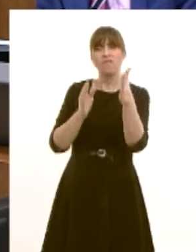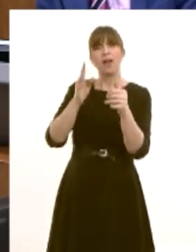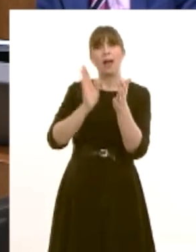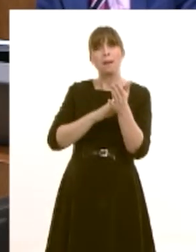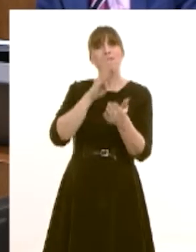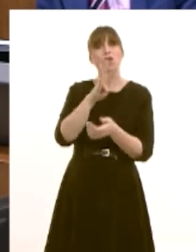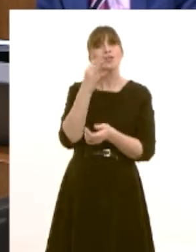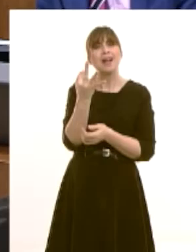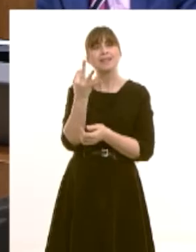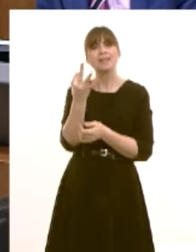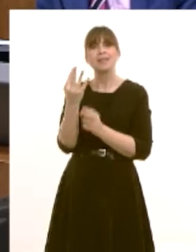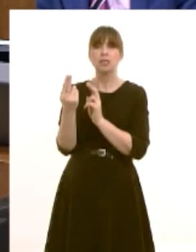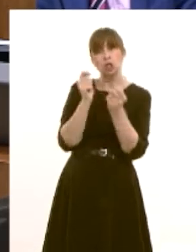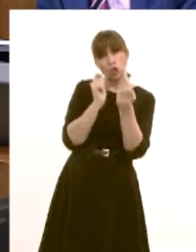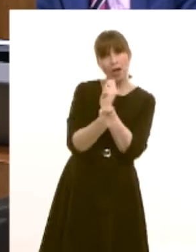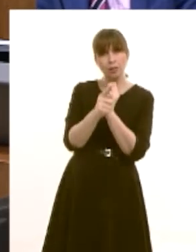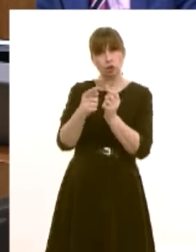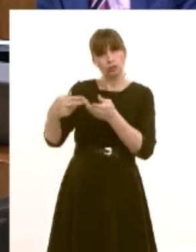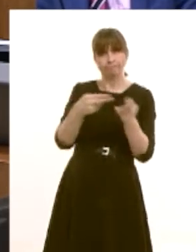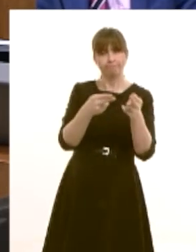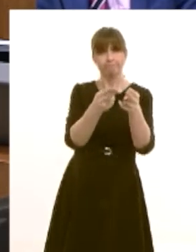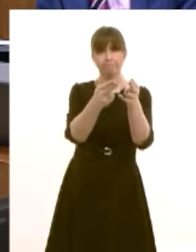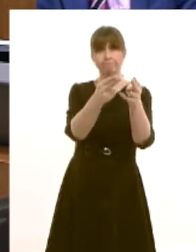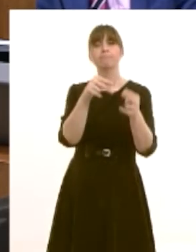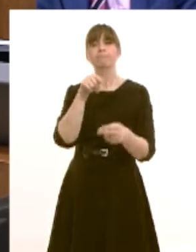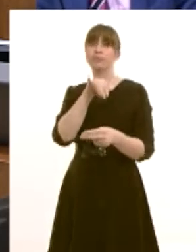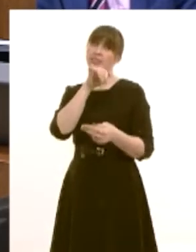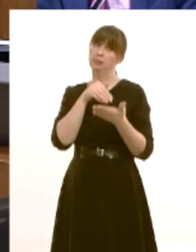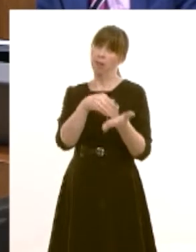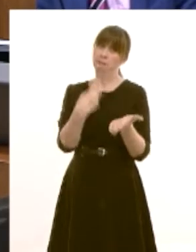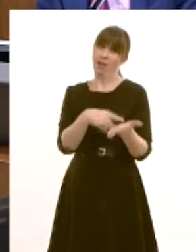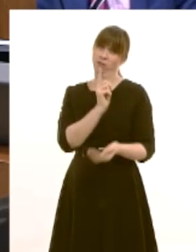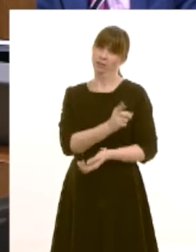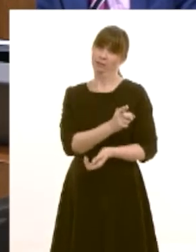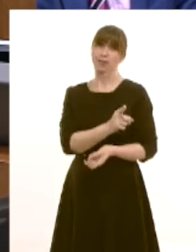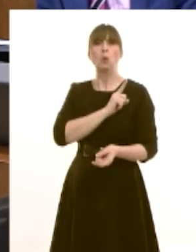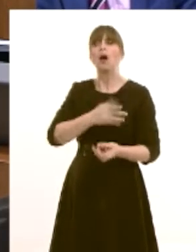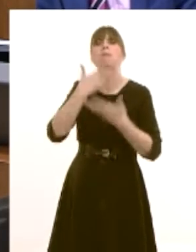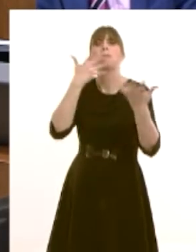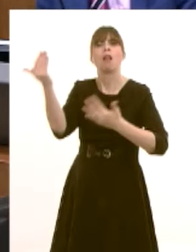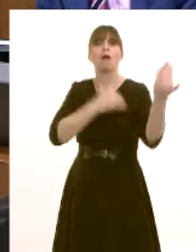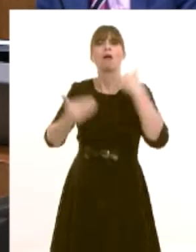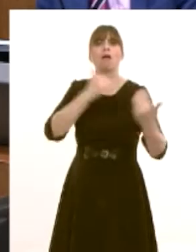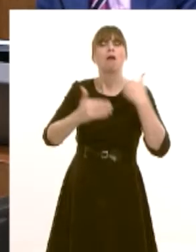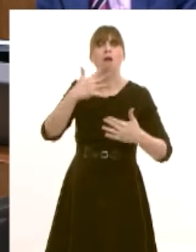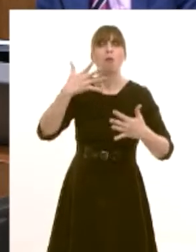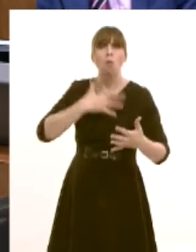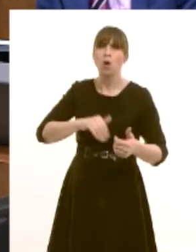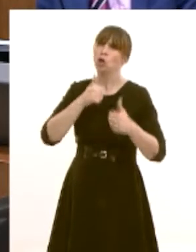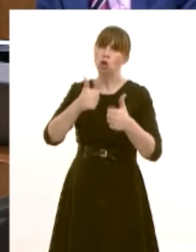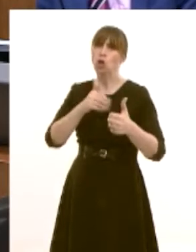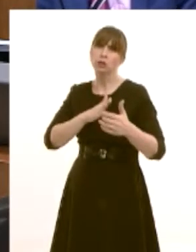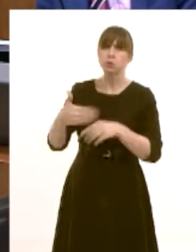uh is going to be remodeled that has increased the cost by 60 60 million pounds but that's been as a result of public requests for better connectivity